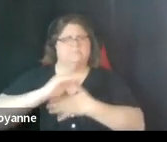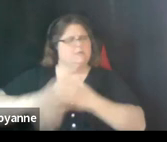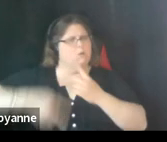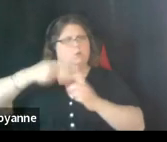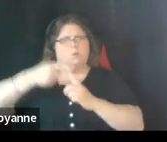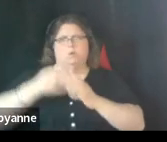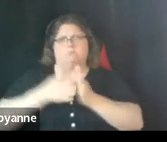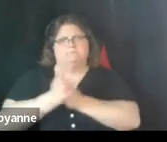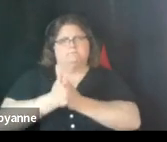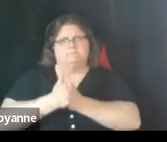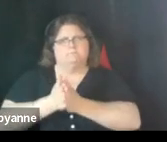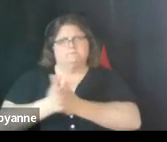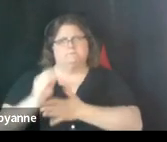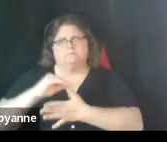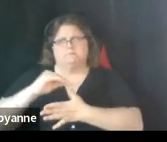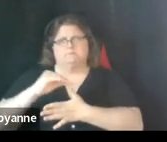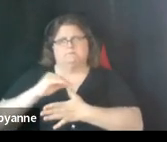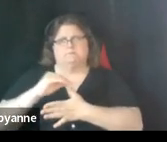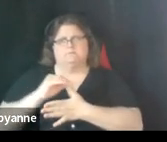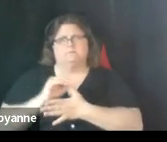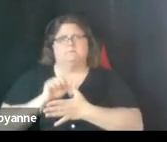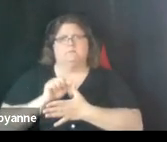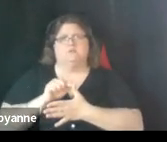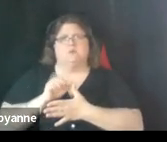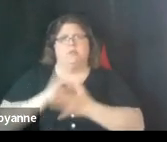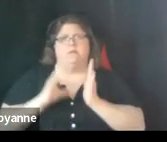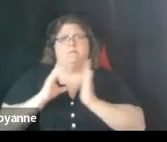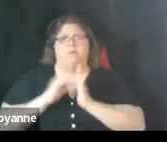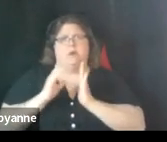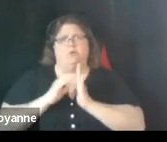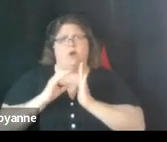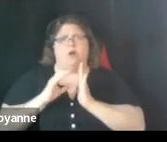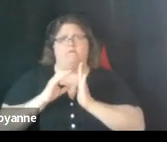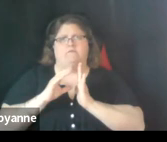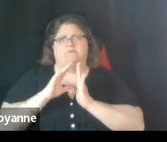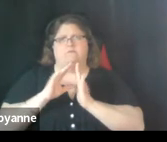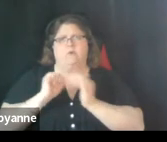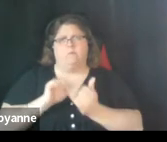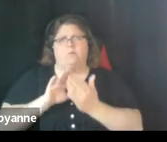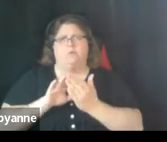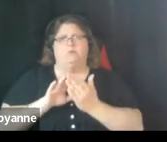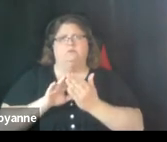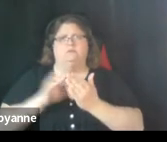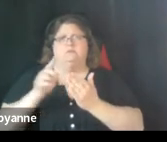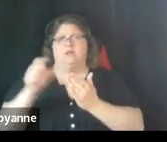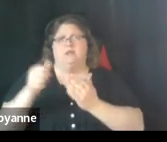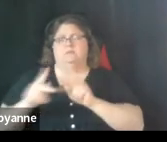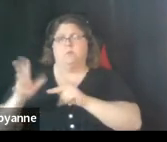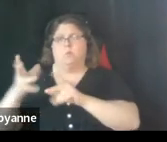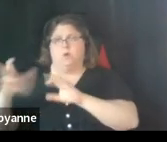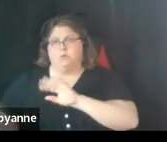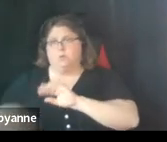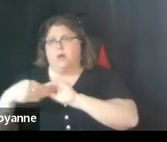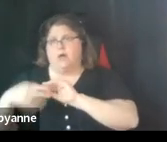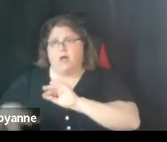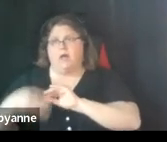the the the paragraph also addresses one of the key points that um folks wanted to add which is the